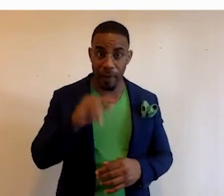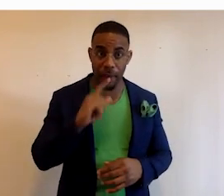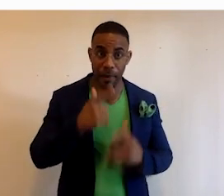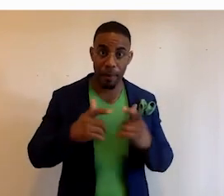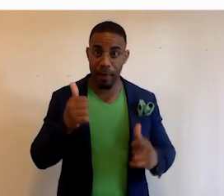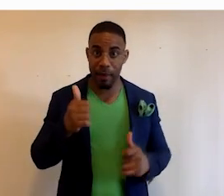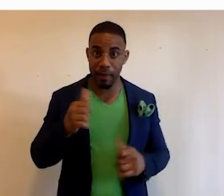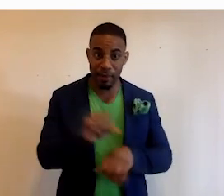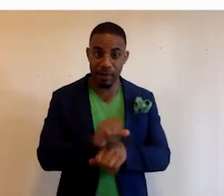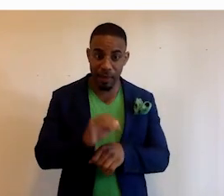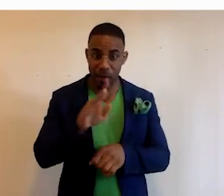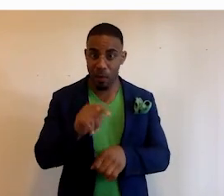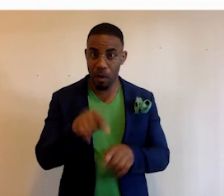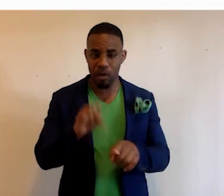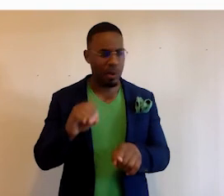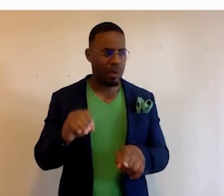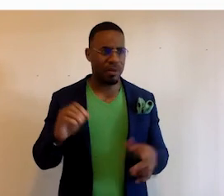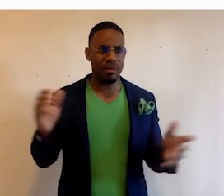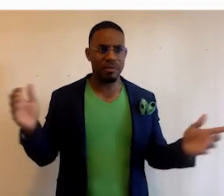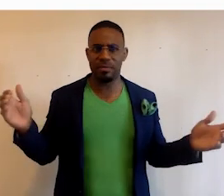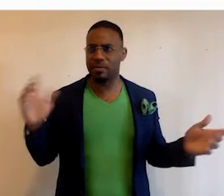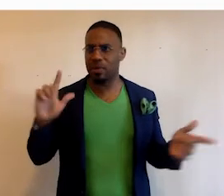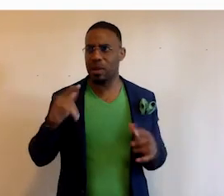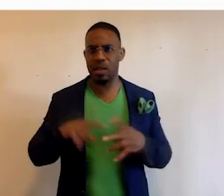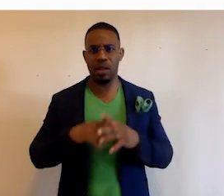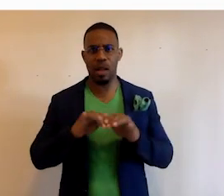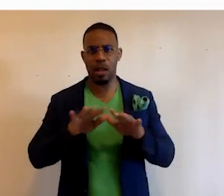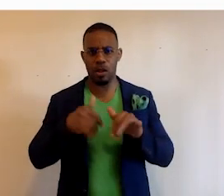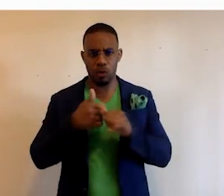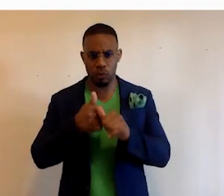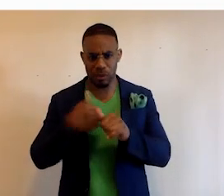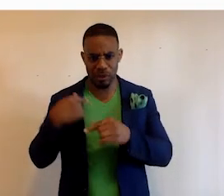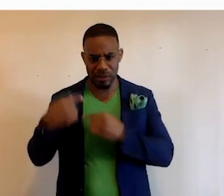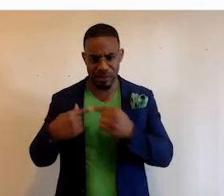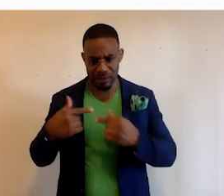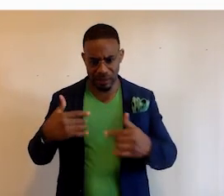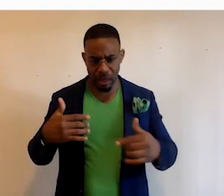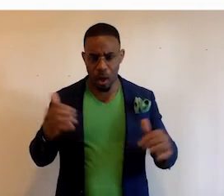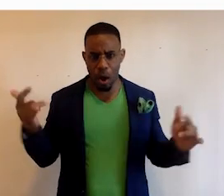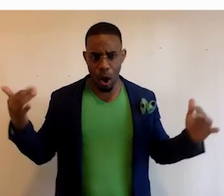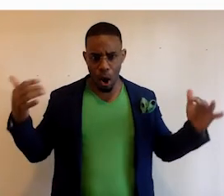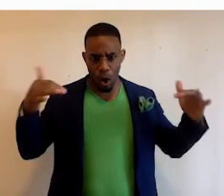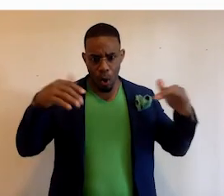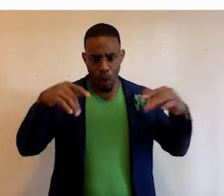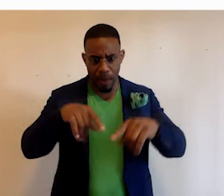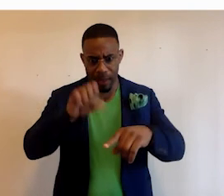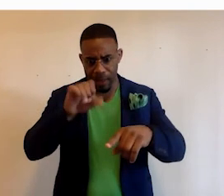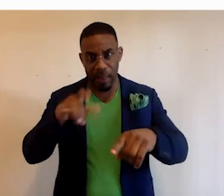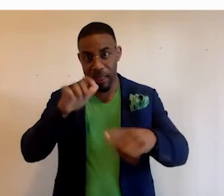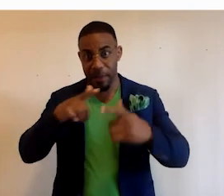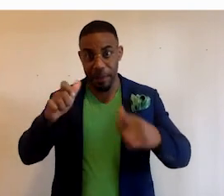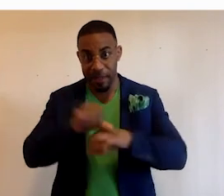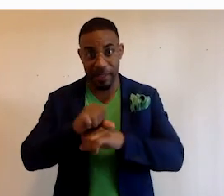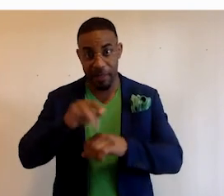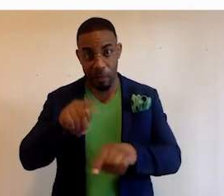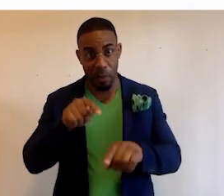was the biggest slave port. So when they start tracing genealogy, we're all go back to there because that was the biggest